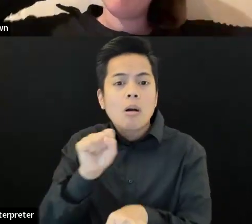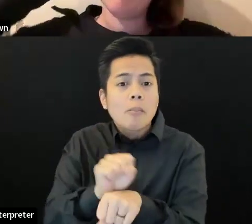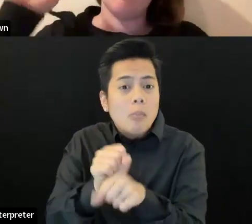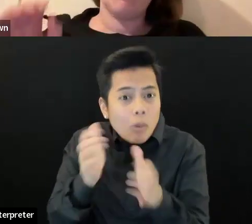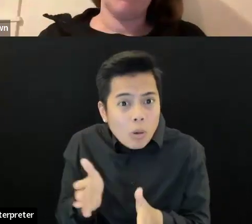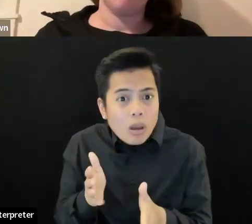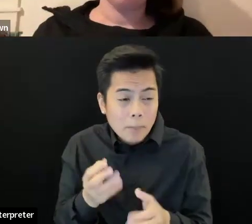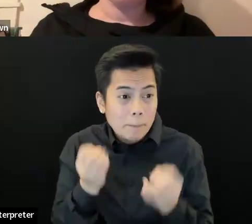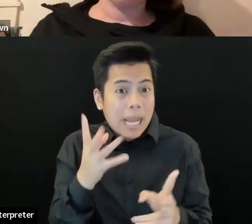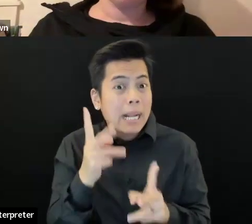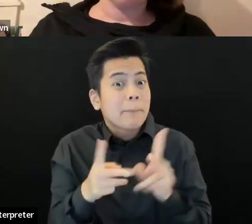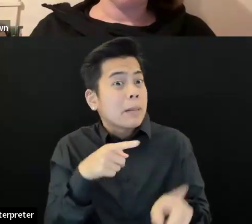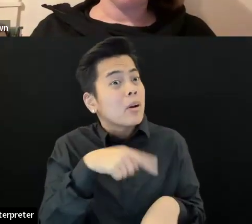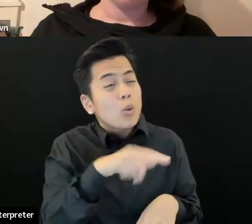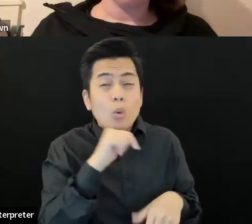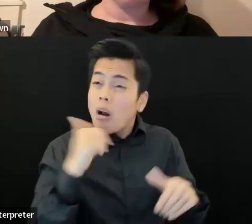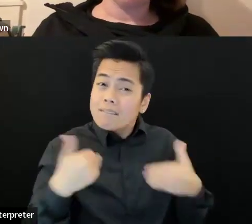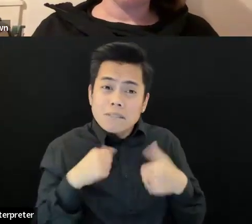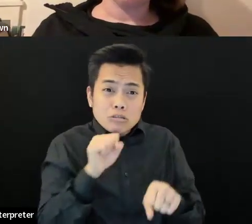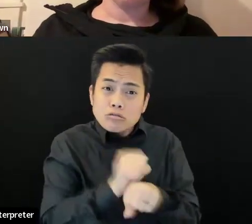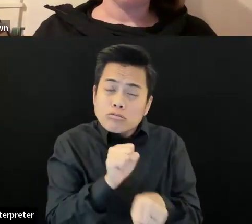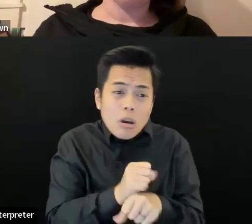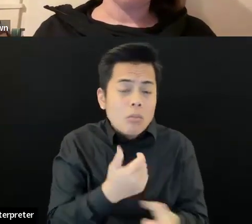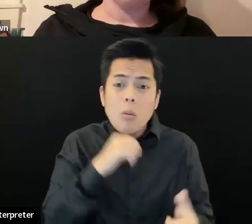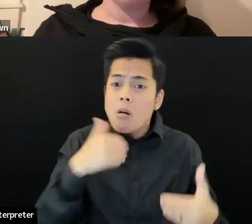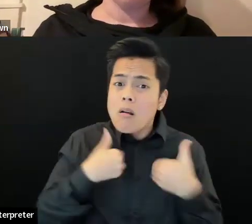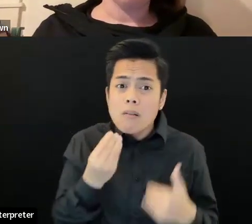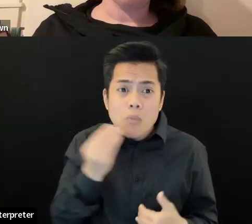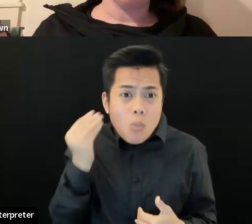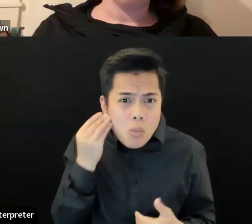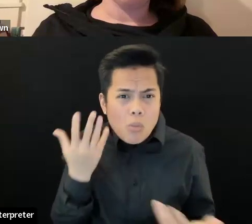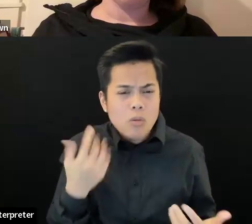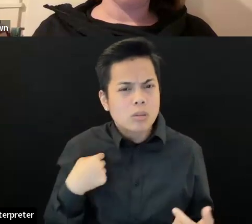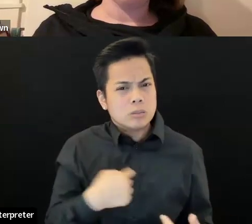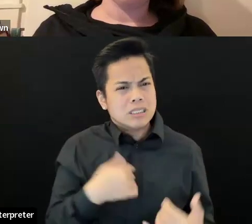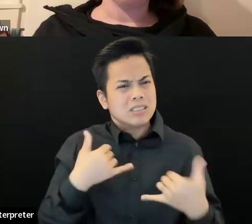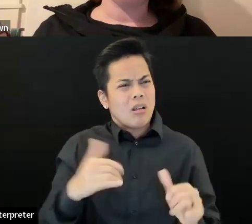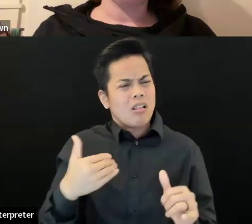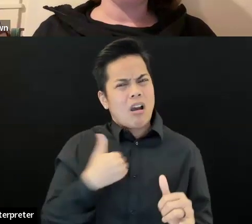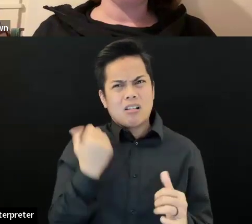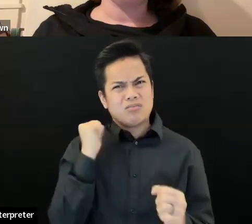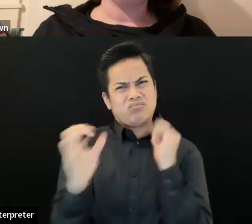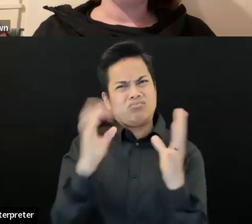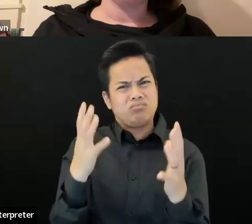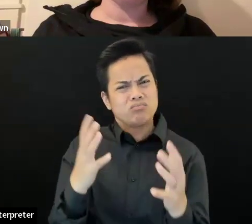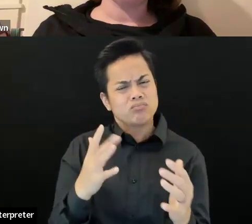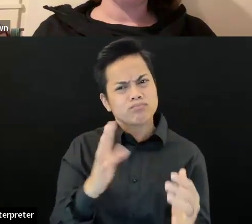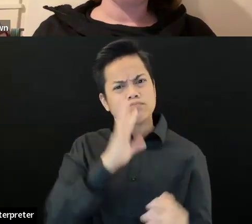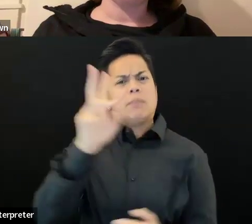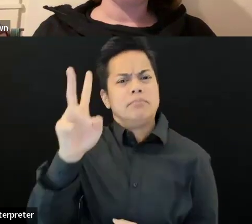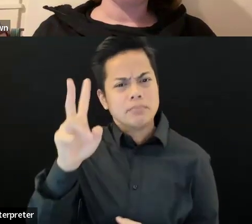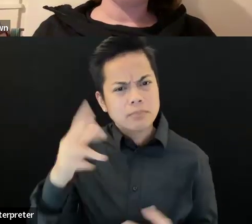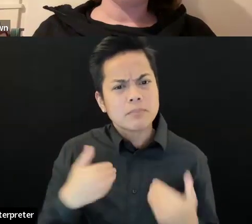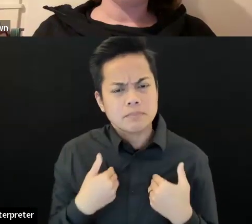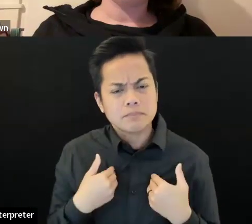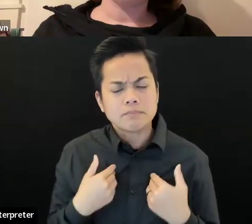many that are unhoused, all have voices to share. And the second point, um, which I have mentioned in meetings in